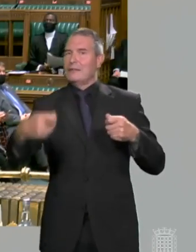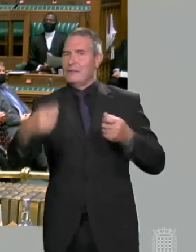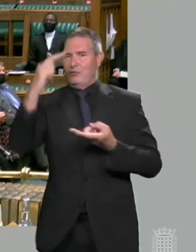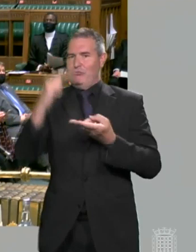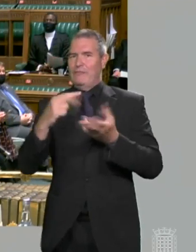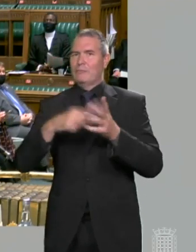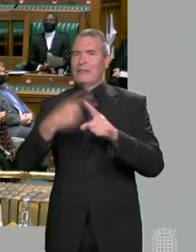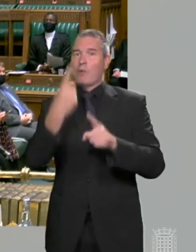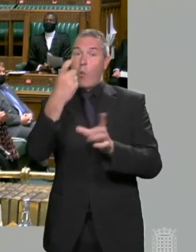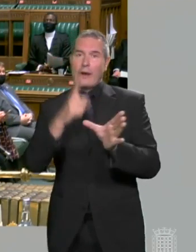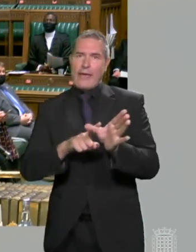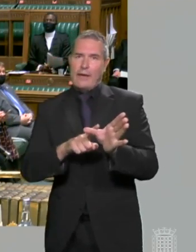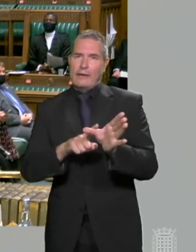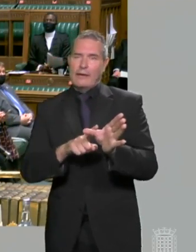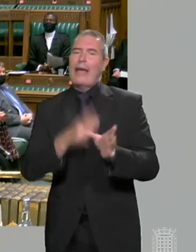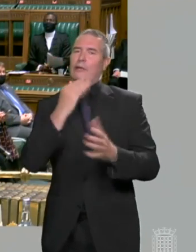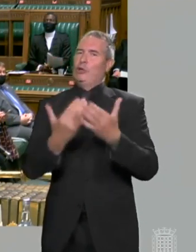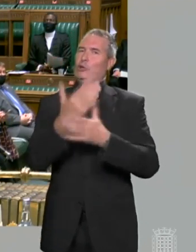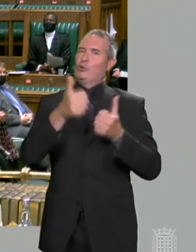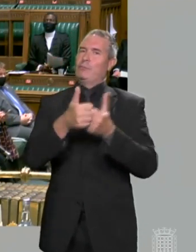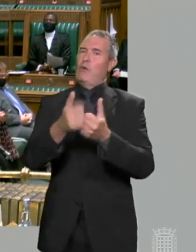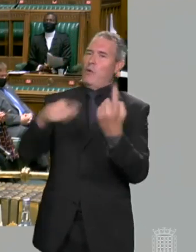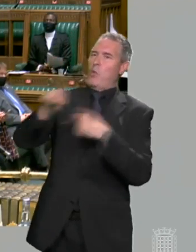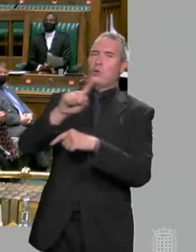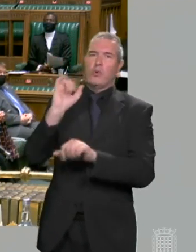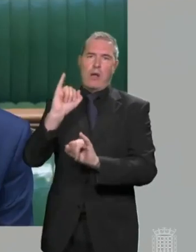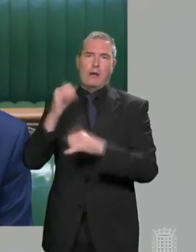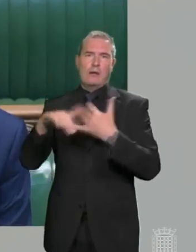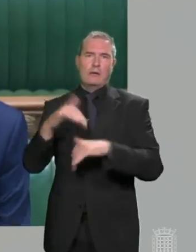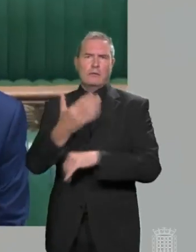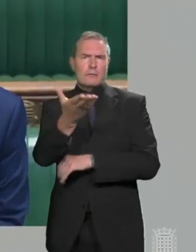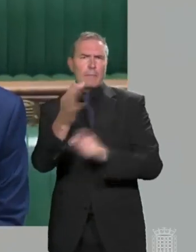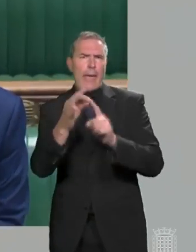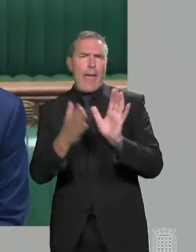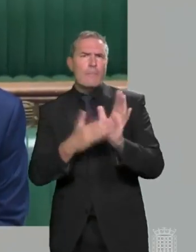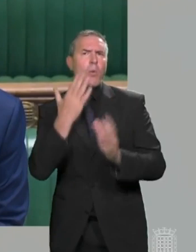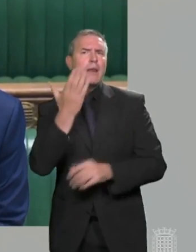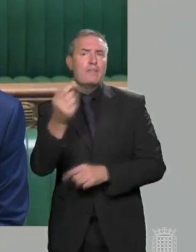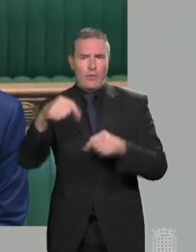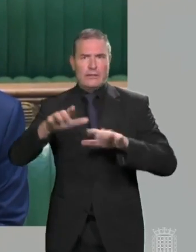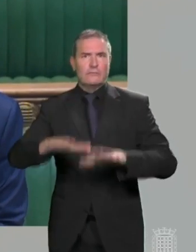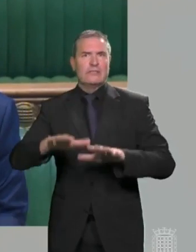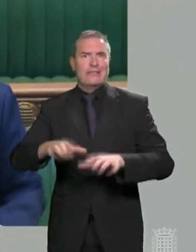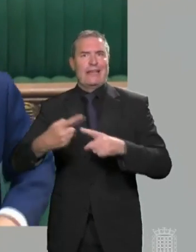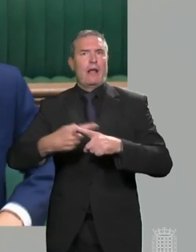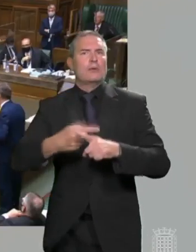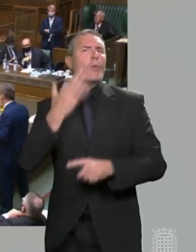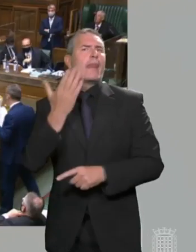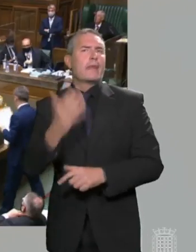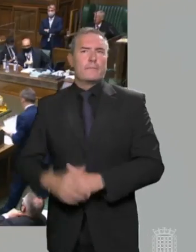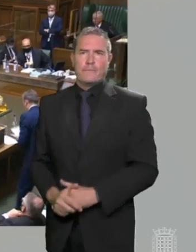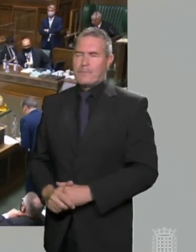for a year and providing new support for those affected. When is the Prime Minister going to do the same for businesses in England?